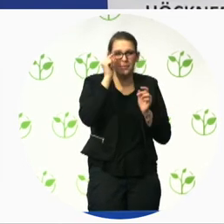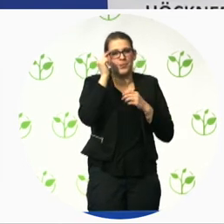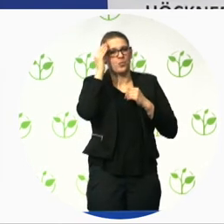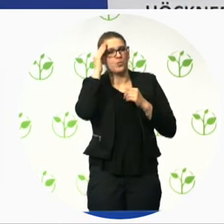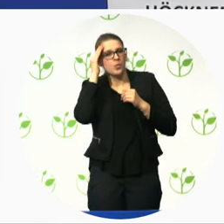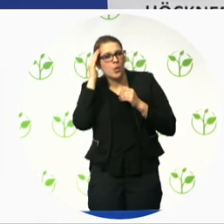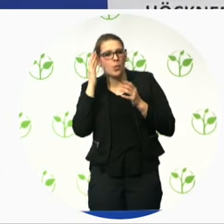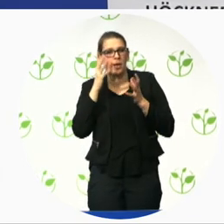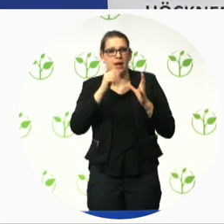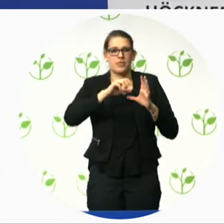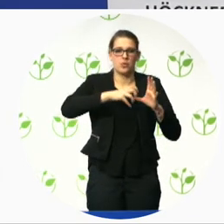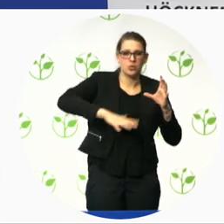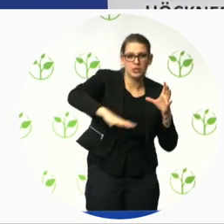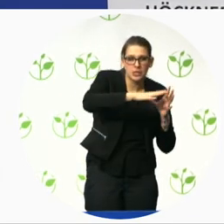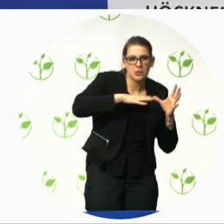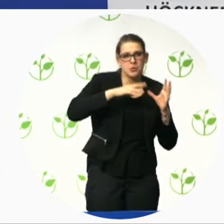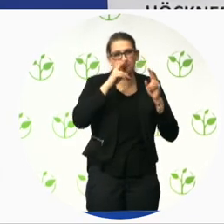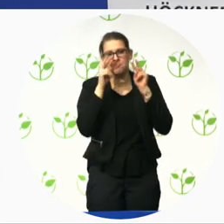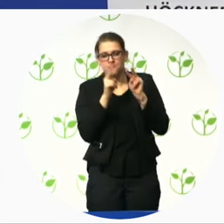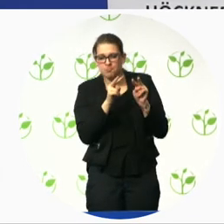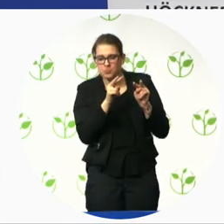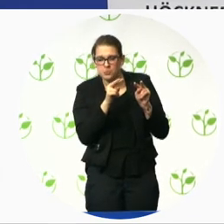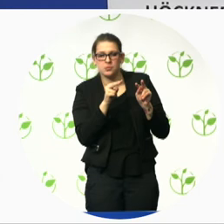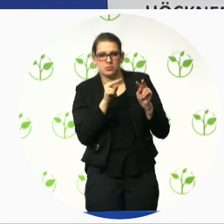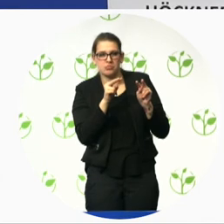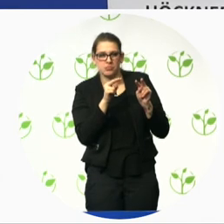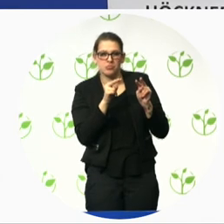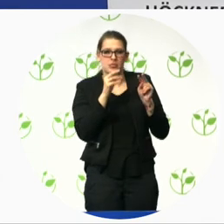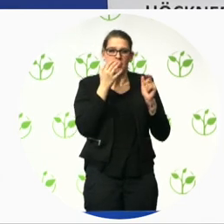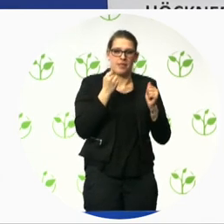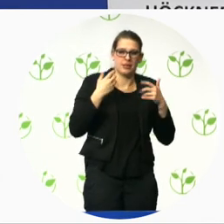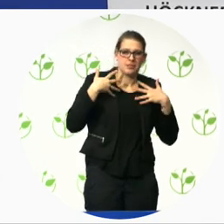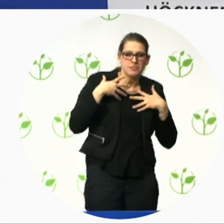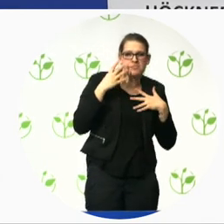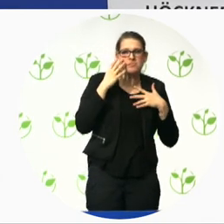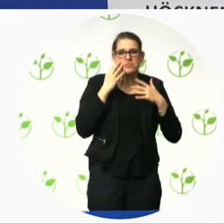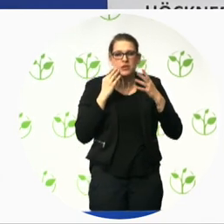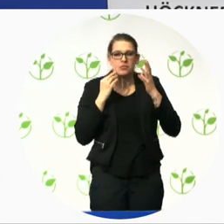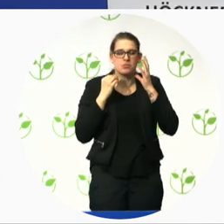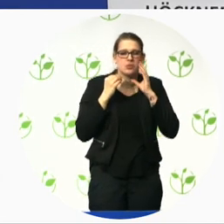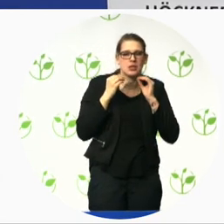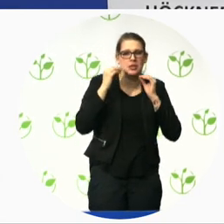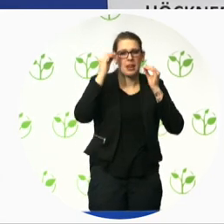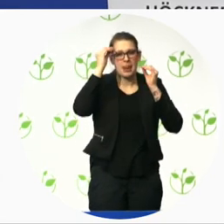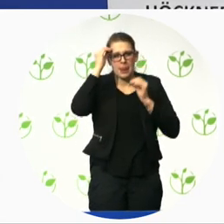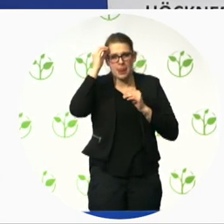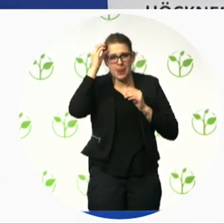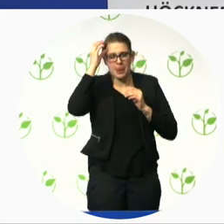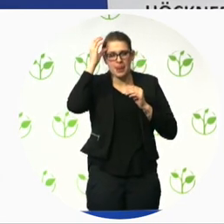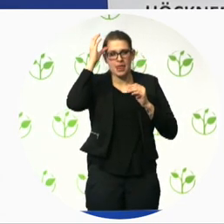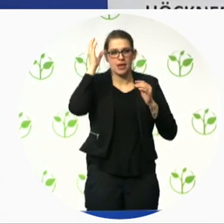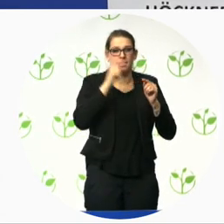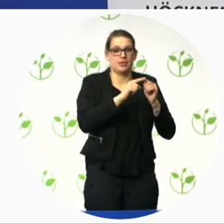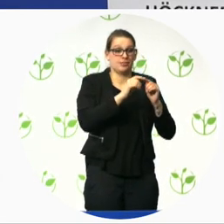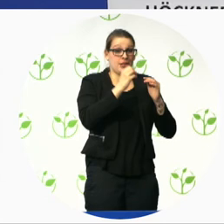with and then as they work up in experience and knowledge we expect level two and level three practitioners